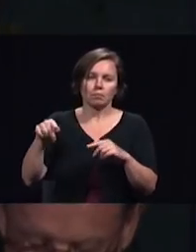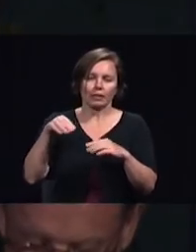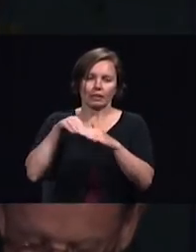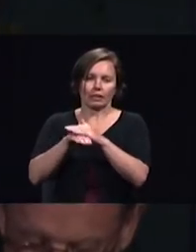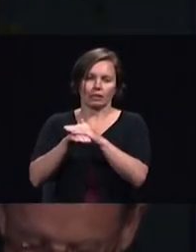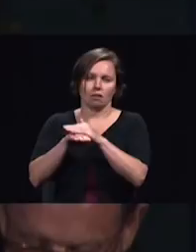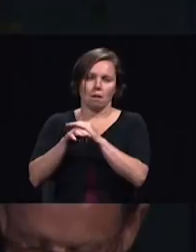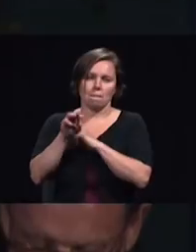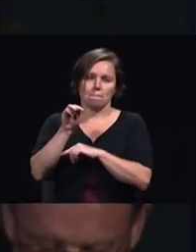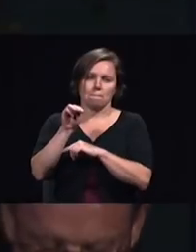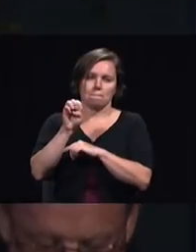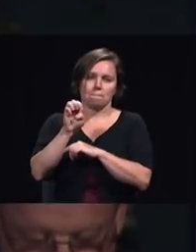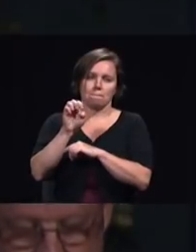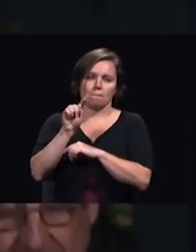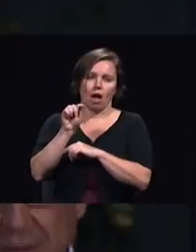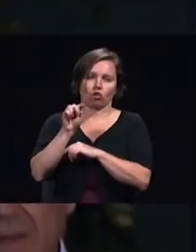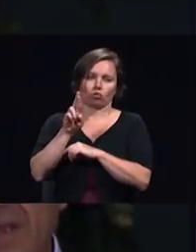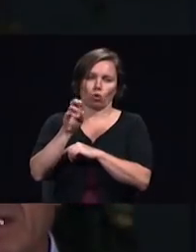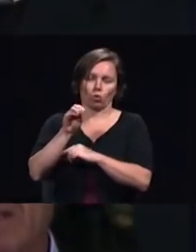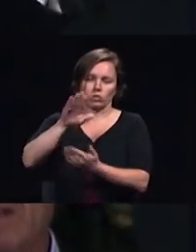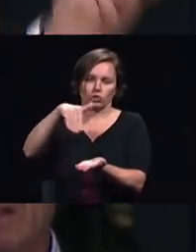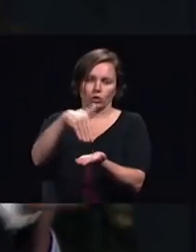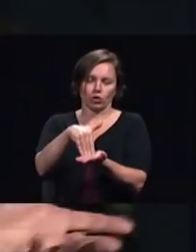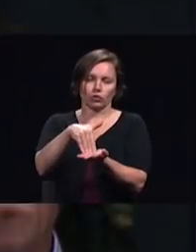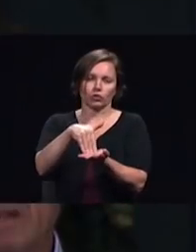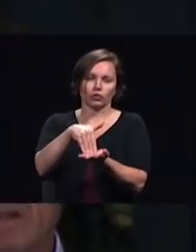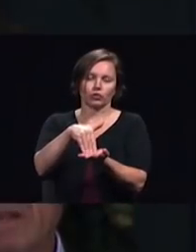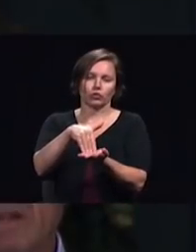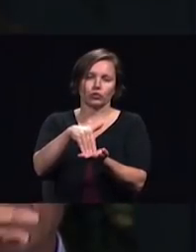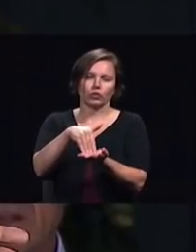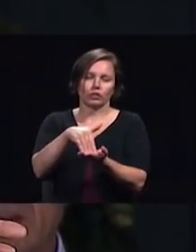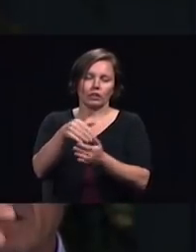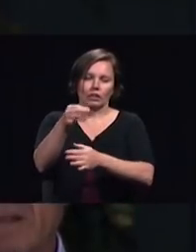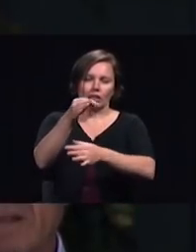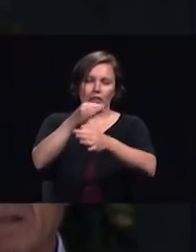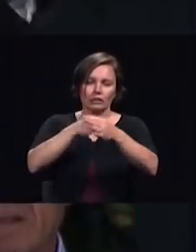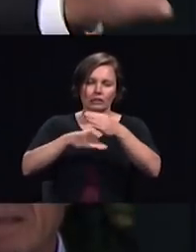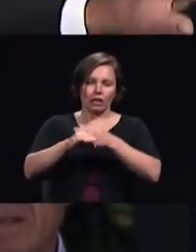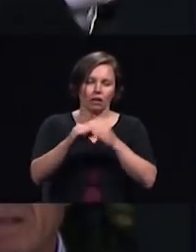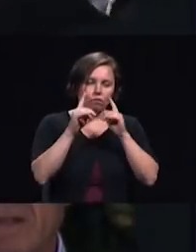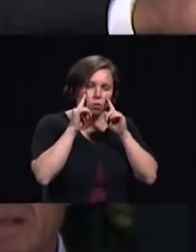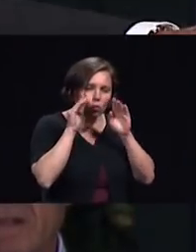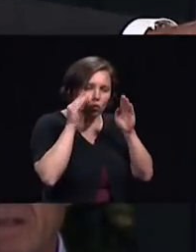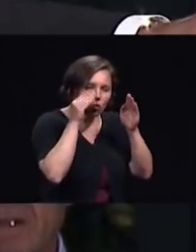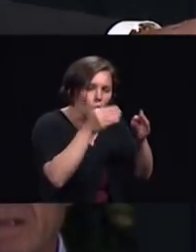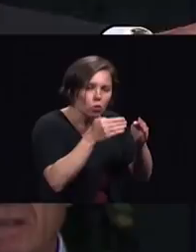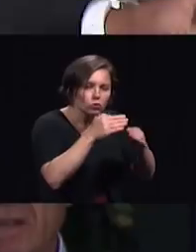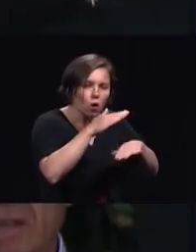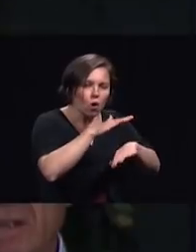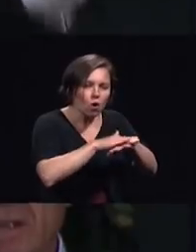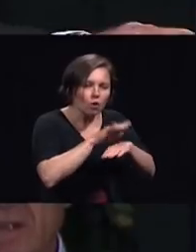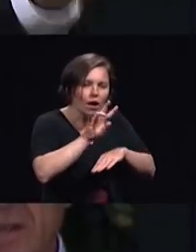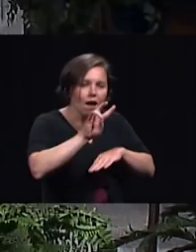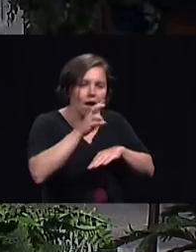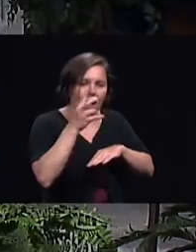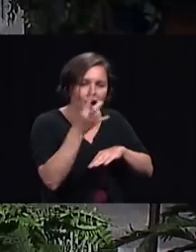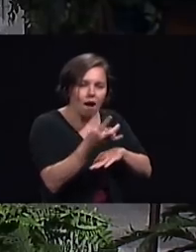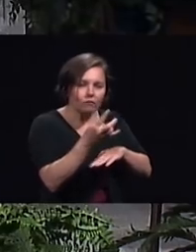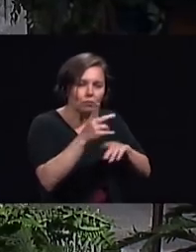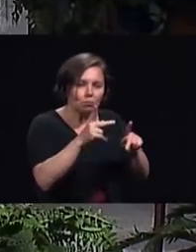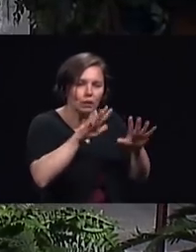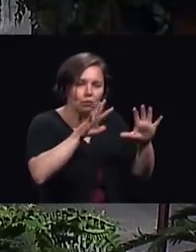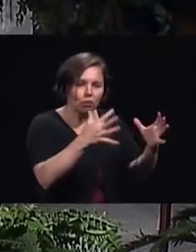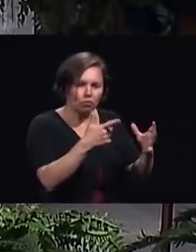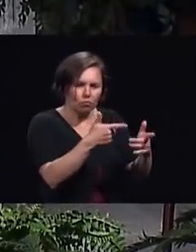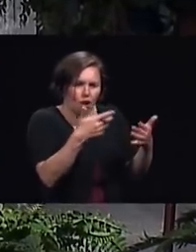of the world preferring to lavish attention and money on seventh day adventists who already know